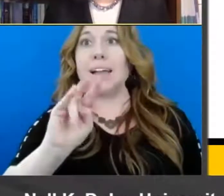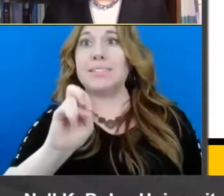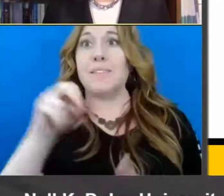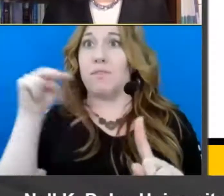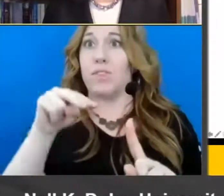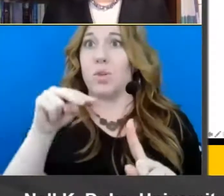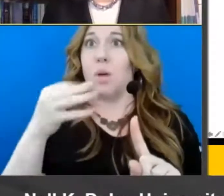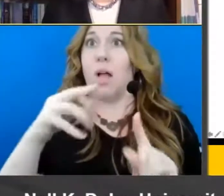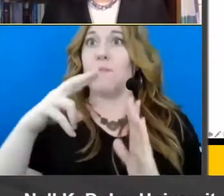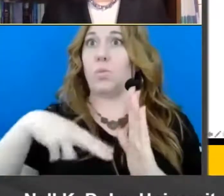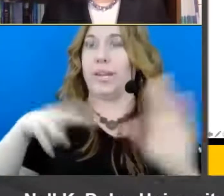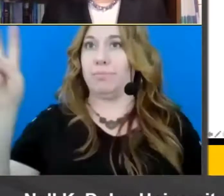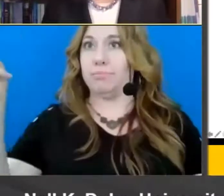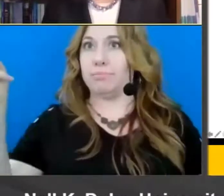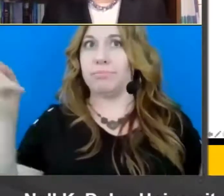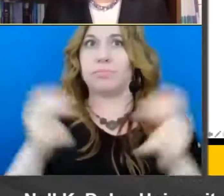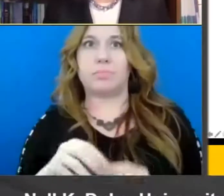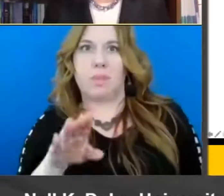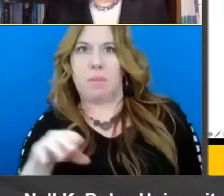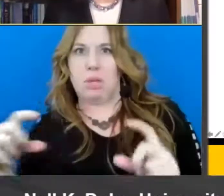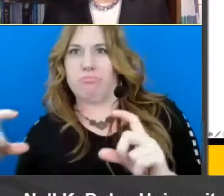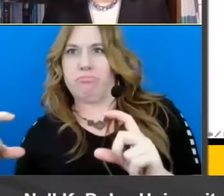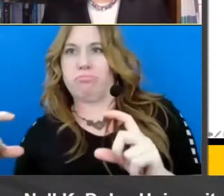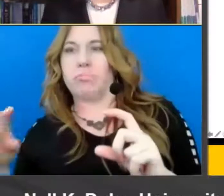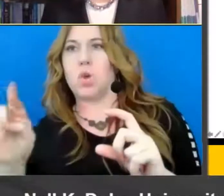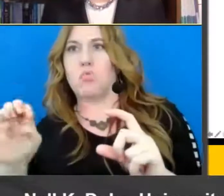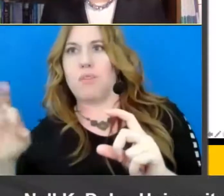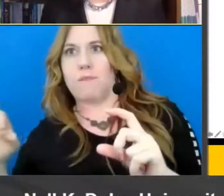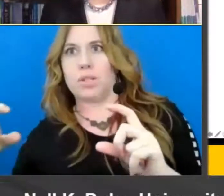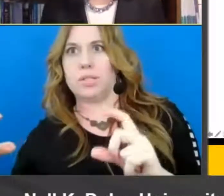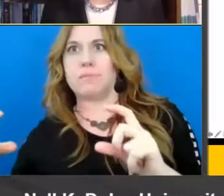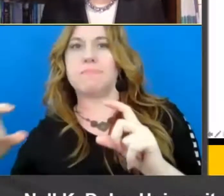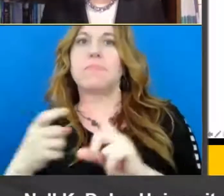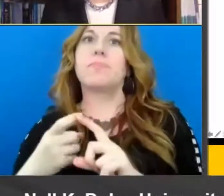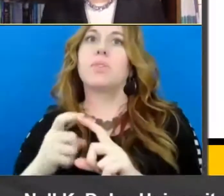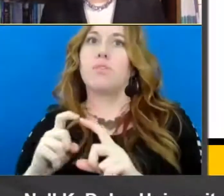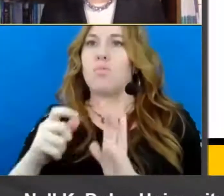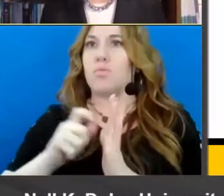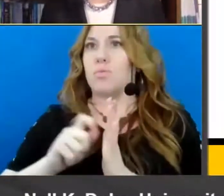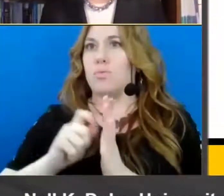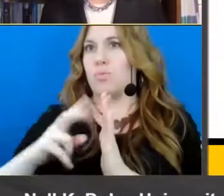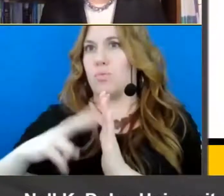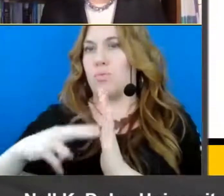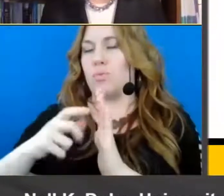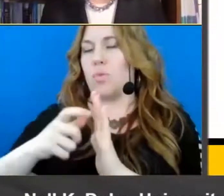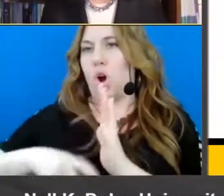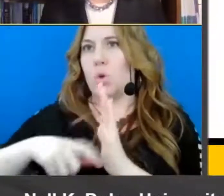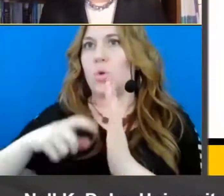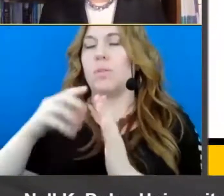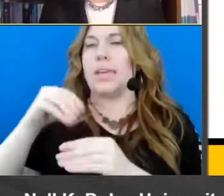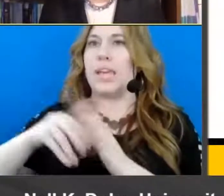um and there's a reference down in the bottom corner um this is from a piece that will be out in reading research um quarterly